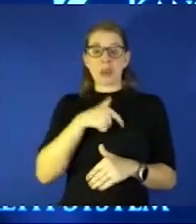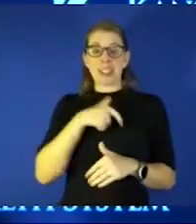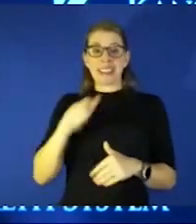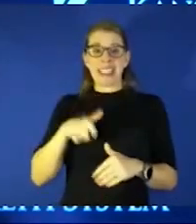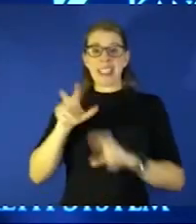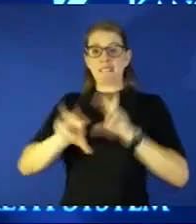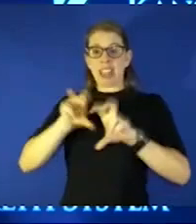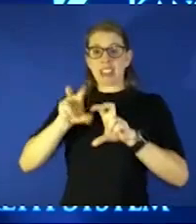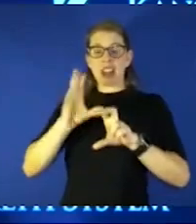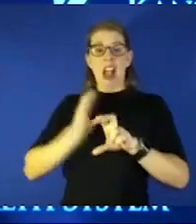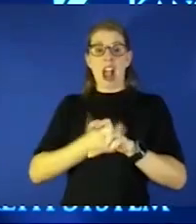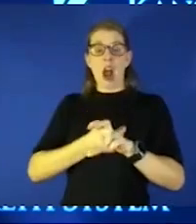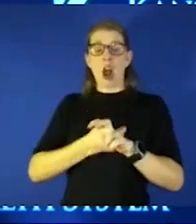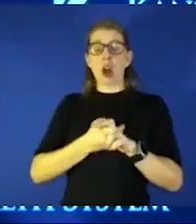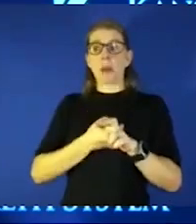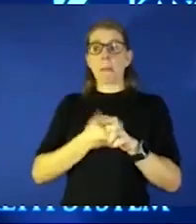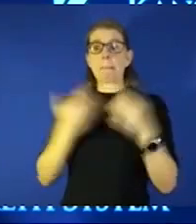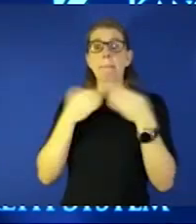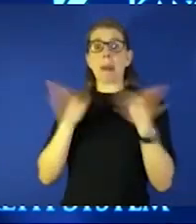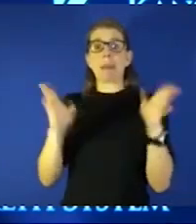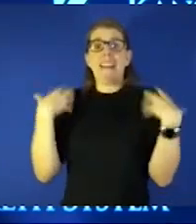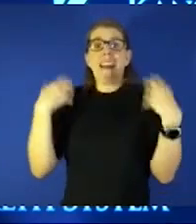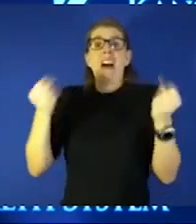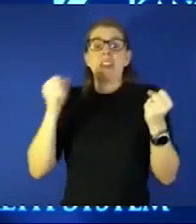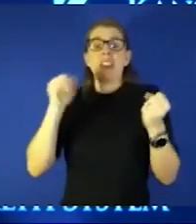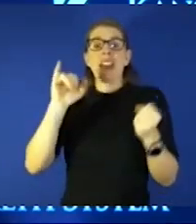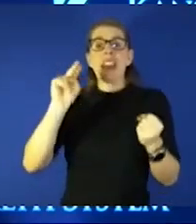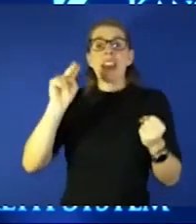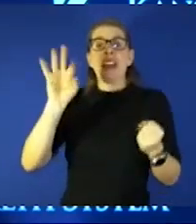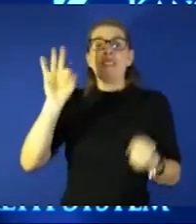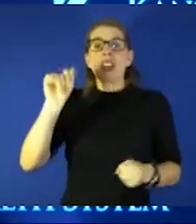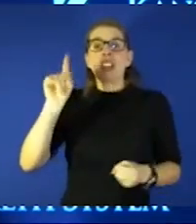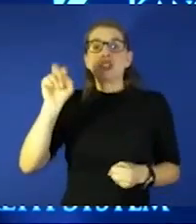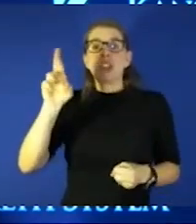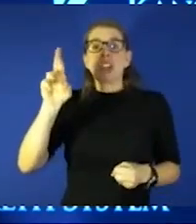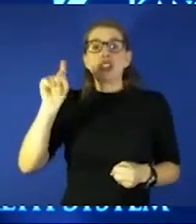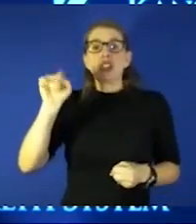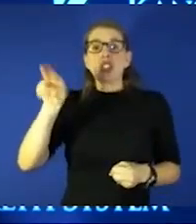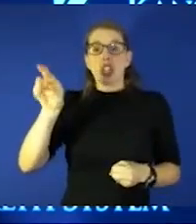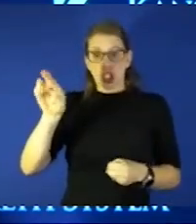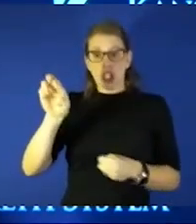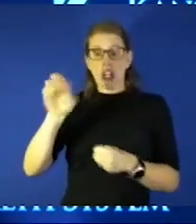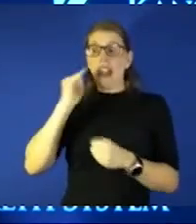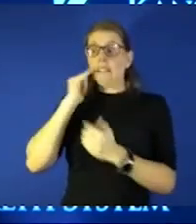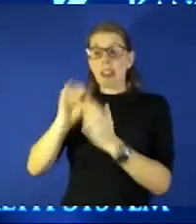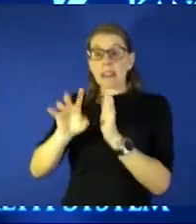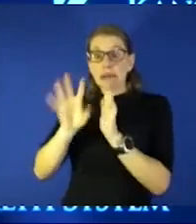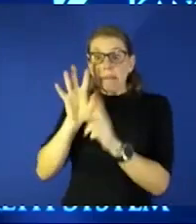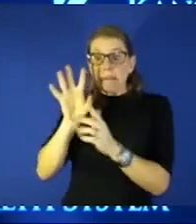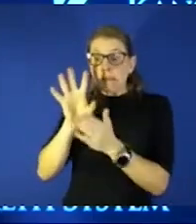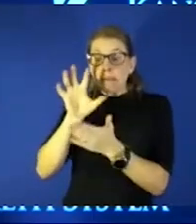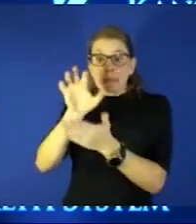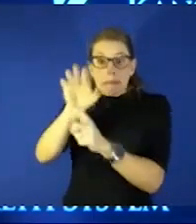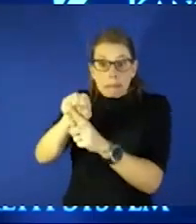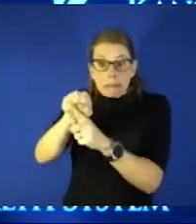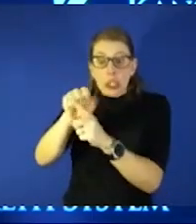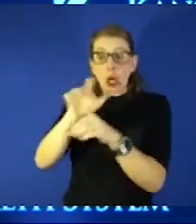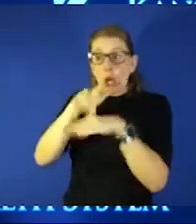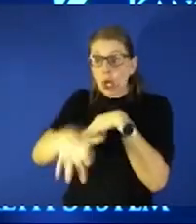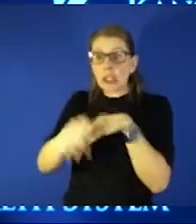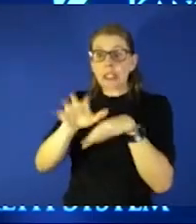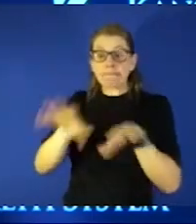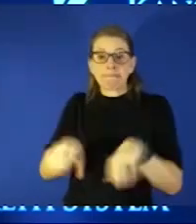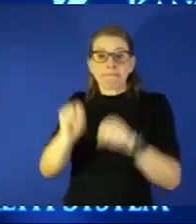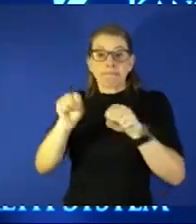health infrastructure if we're really going to be able to detect early so we can take action to try and